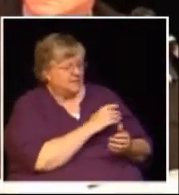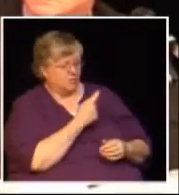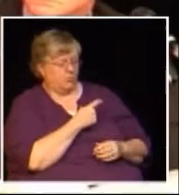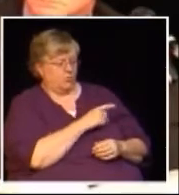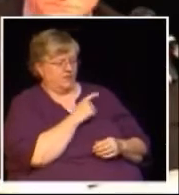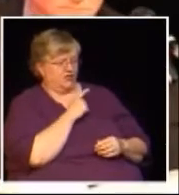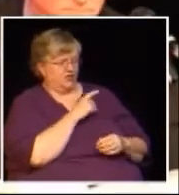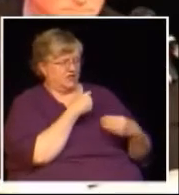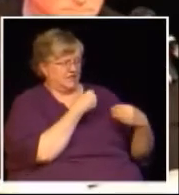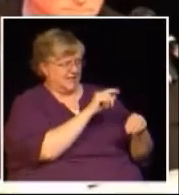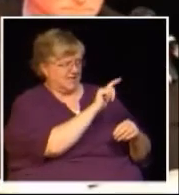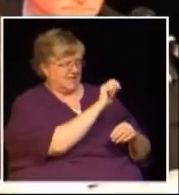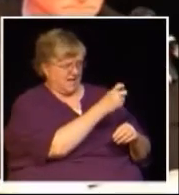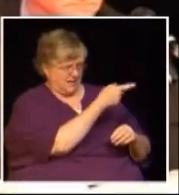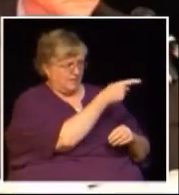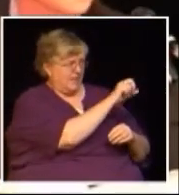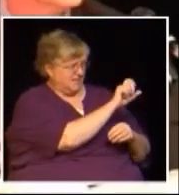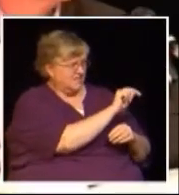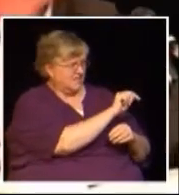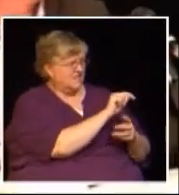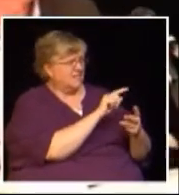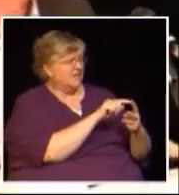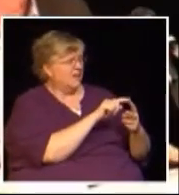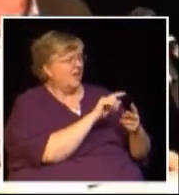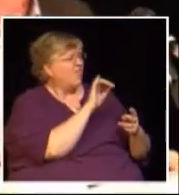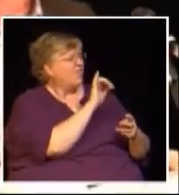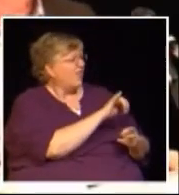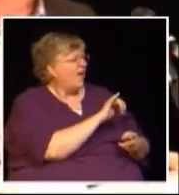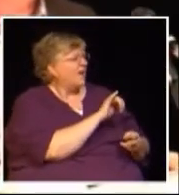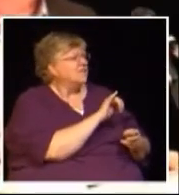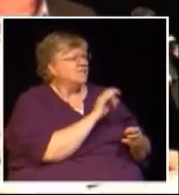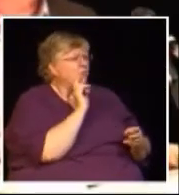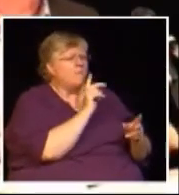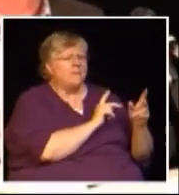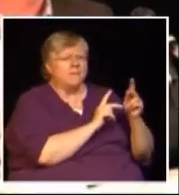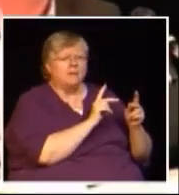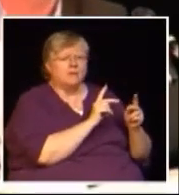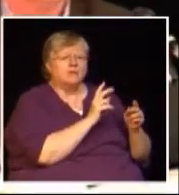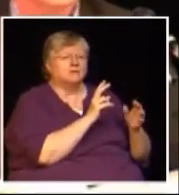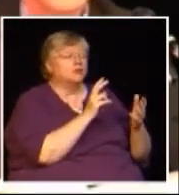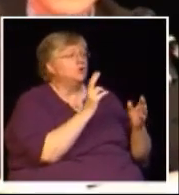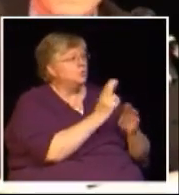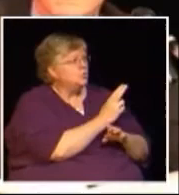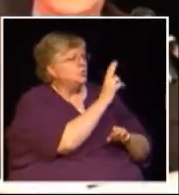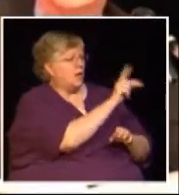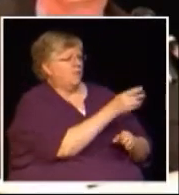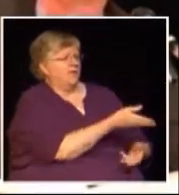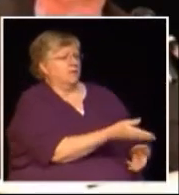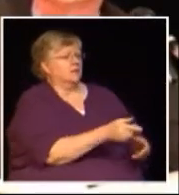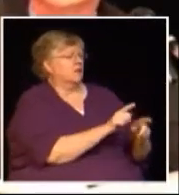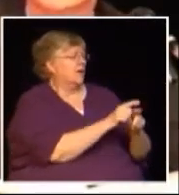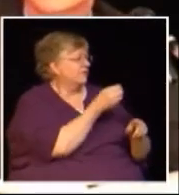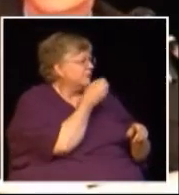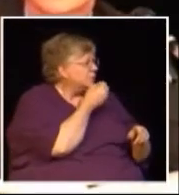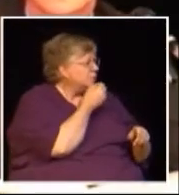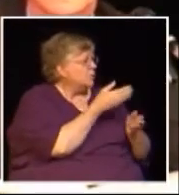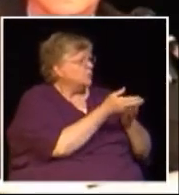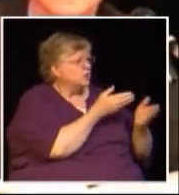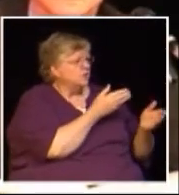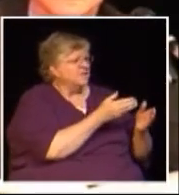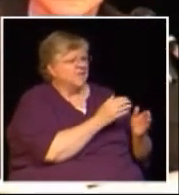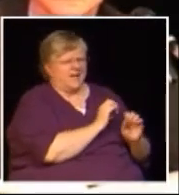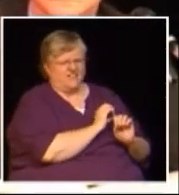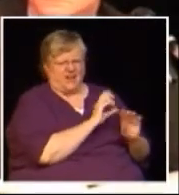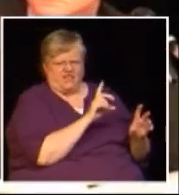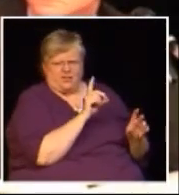sales tax is bare and simply a sales tax it's a consumption tax for goods and services consumed in BC it's got